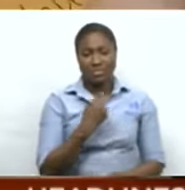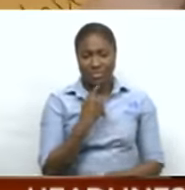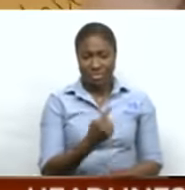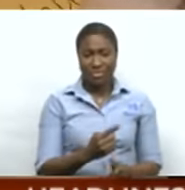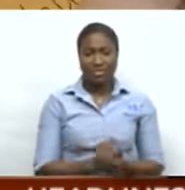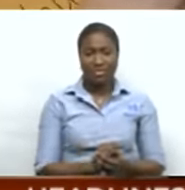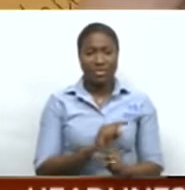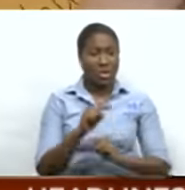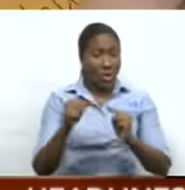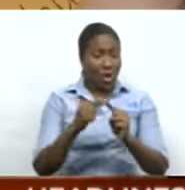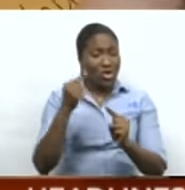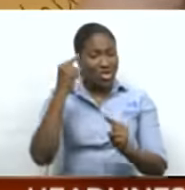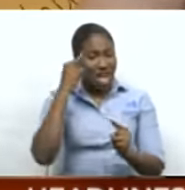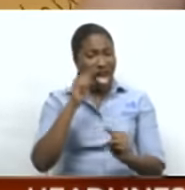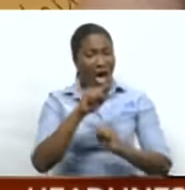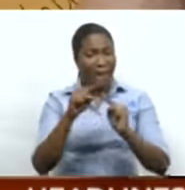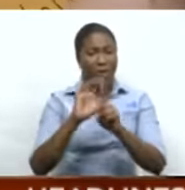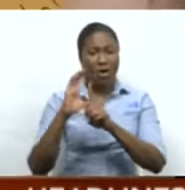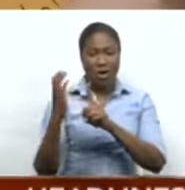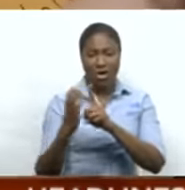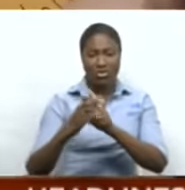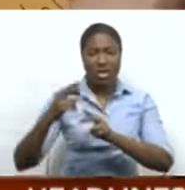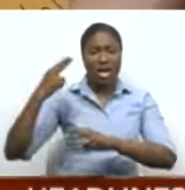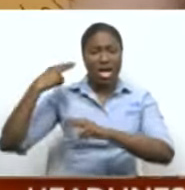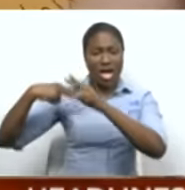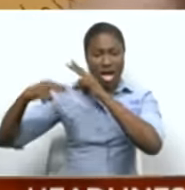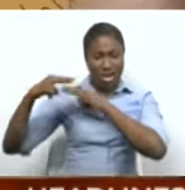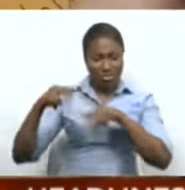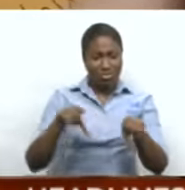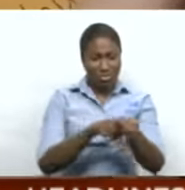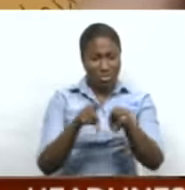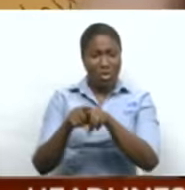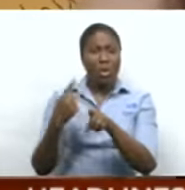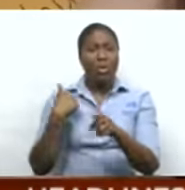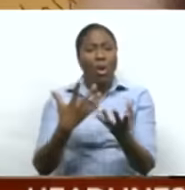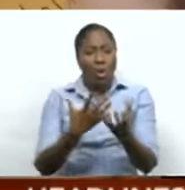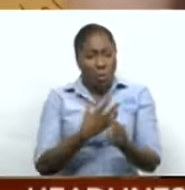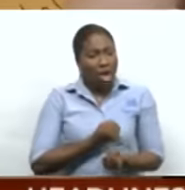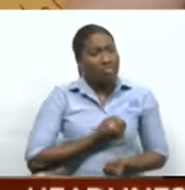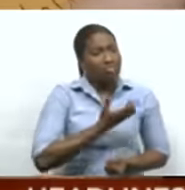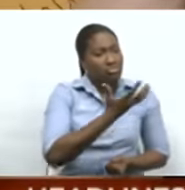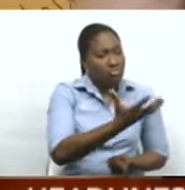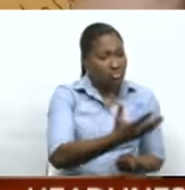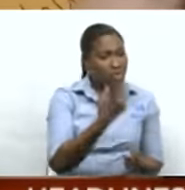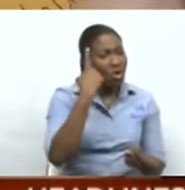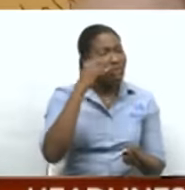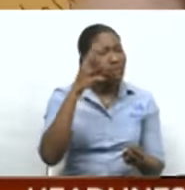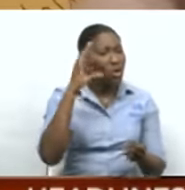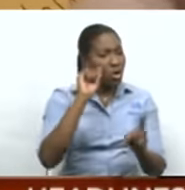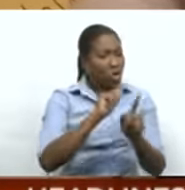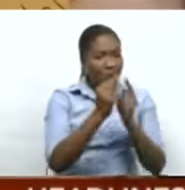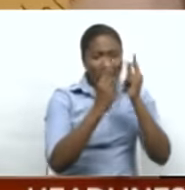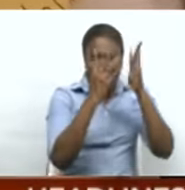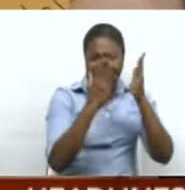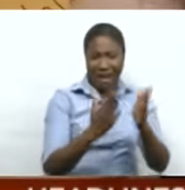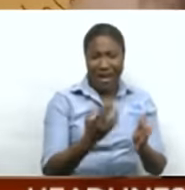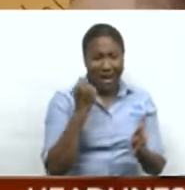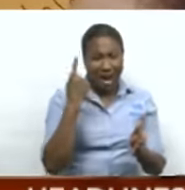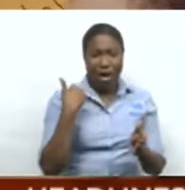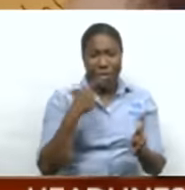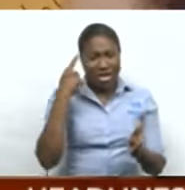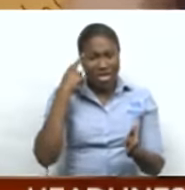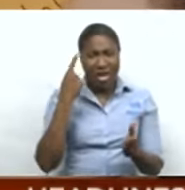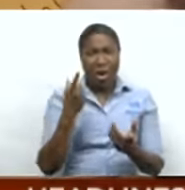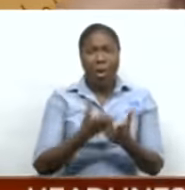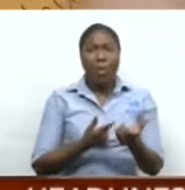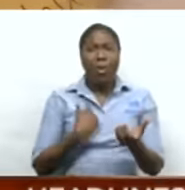you're thinking about the culture, the history and things like that, you want to share that with tourists. So we thought, okay, what can we do that makes